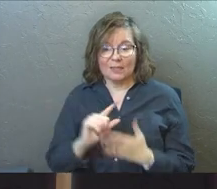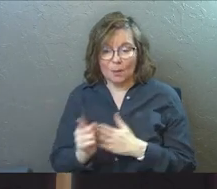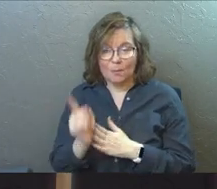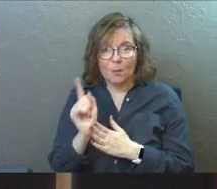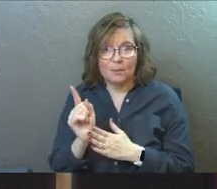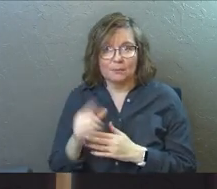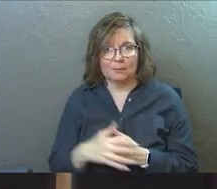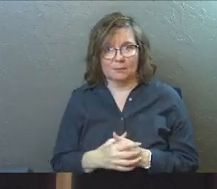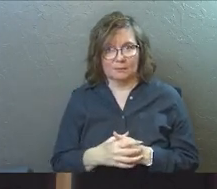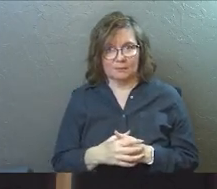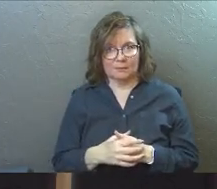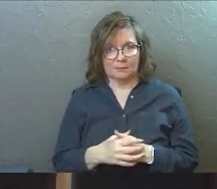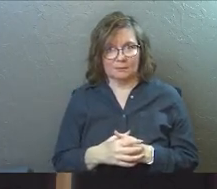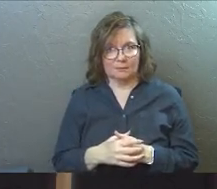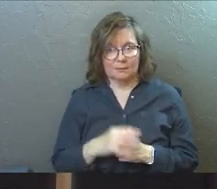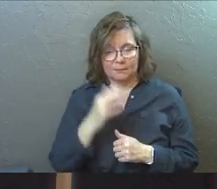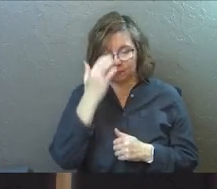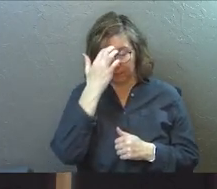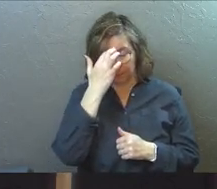moments.